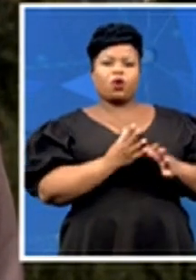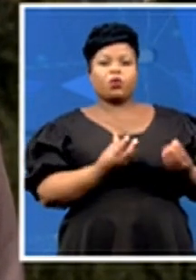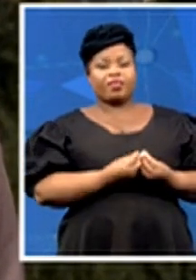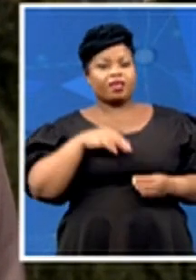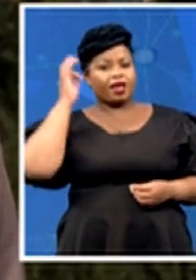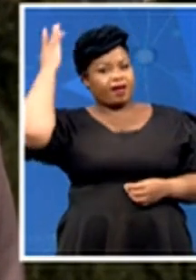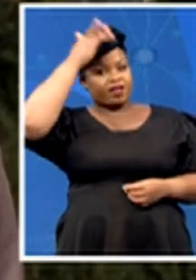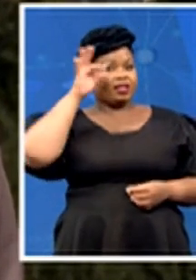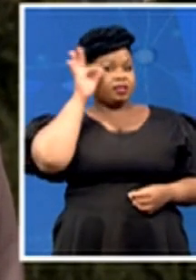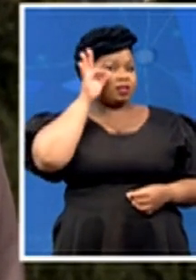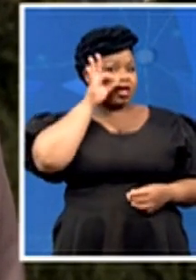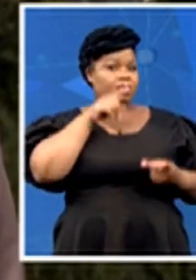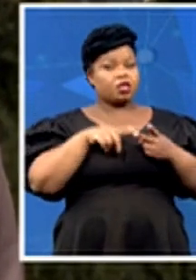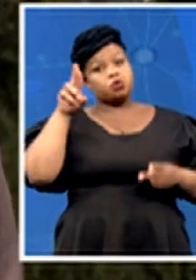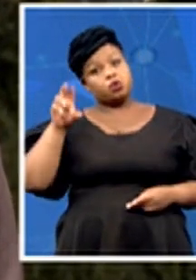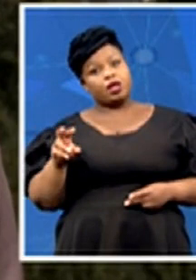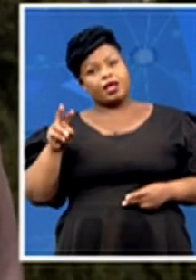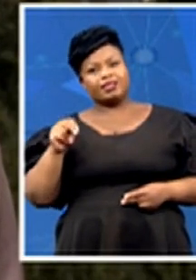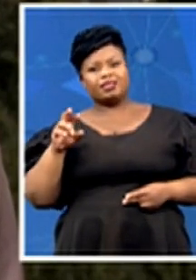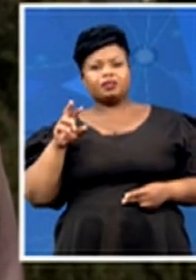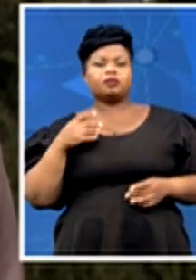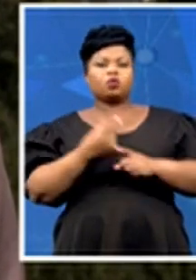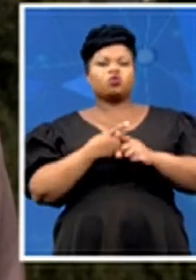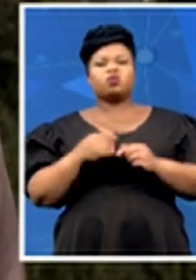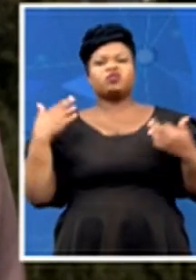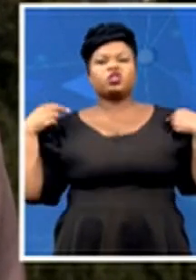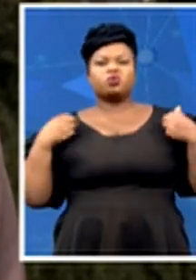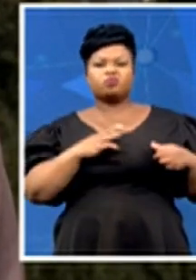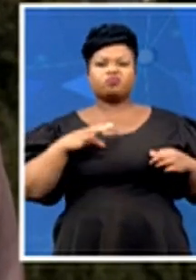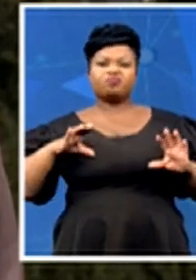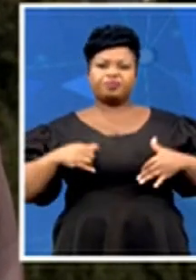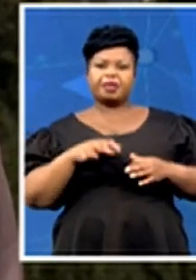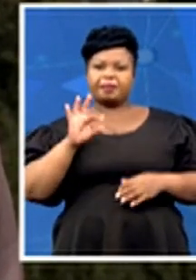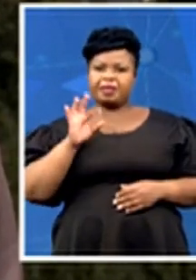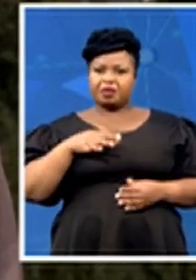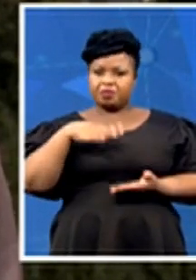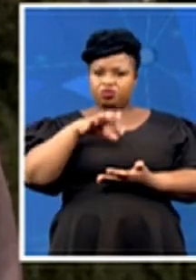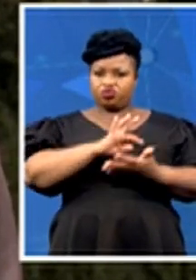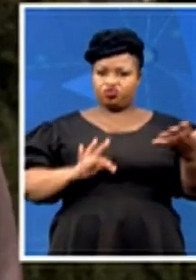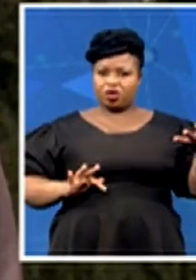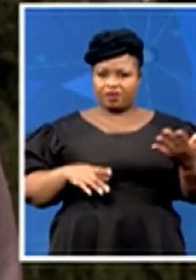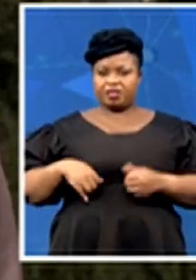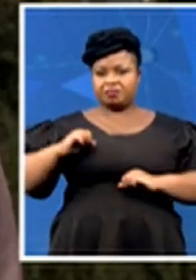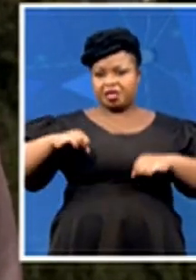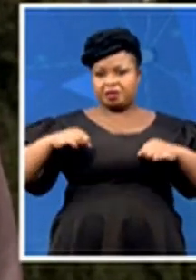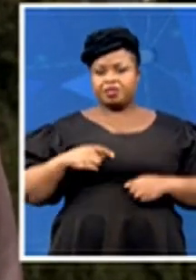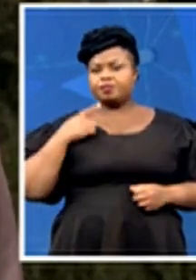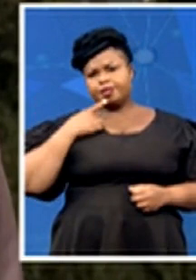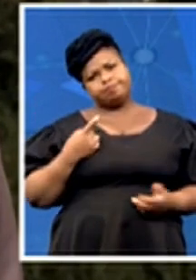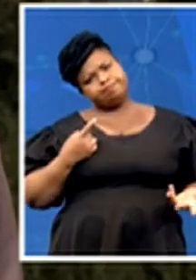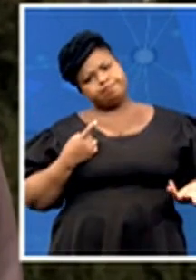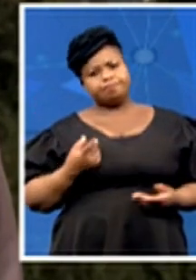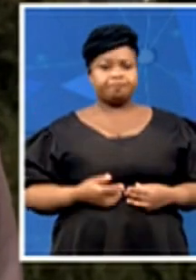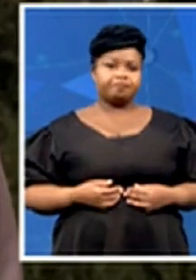security council meeting on monday when a draft resolution was being put forward as to trying to get the taliban to extend